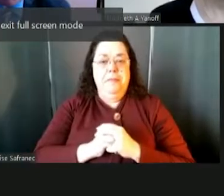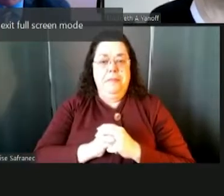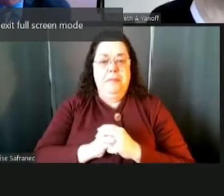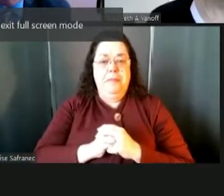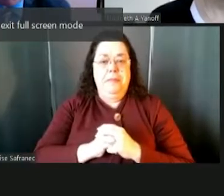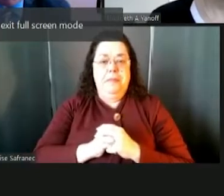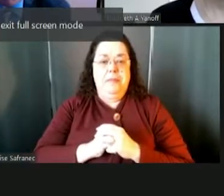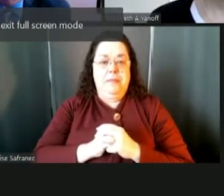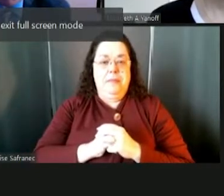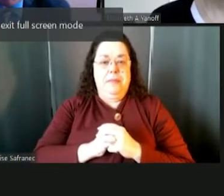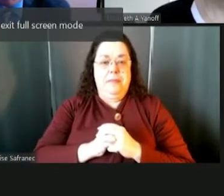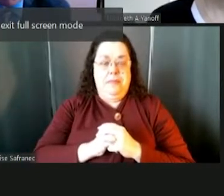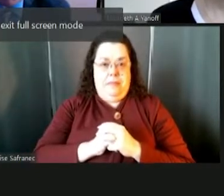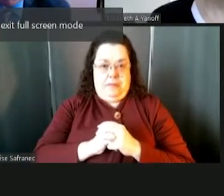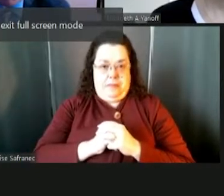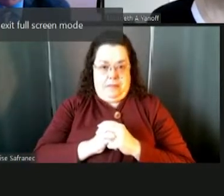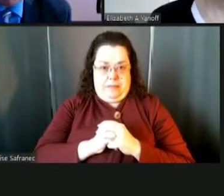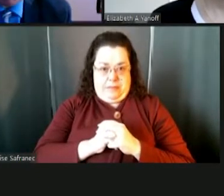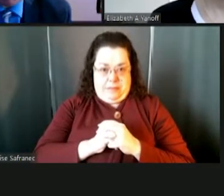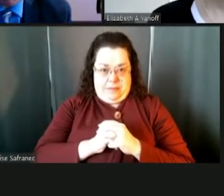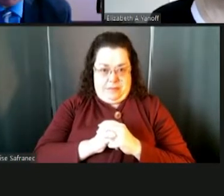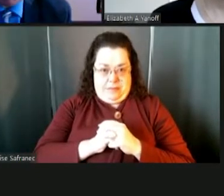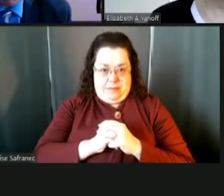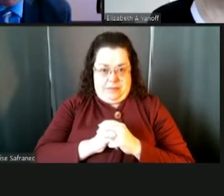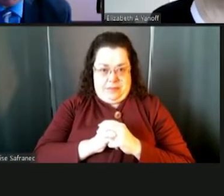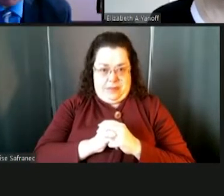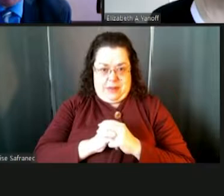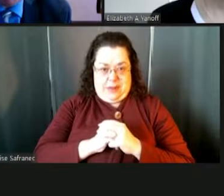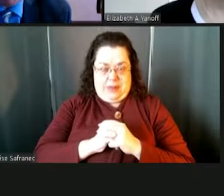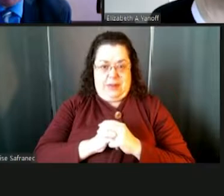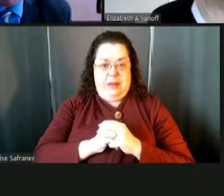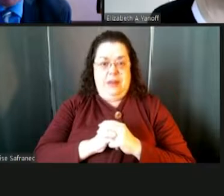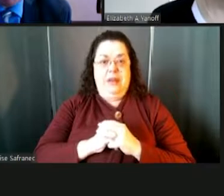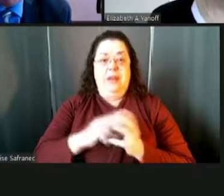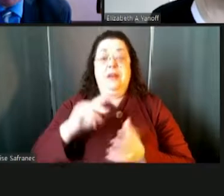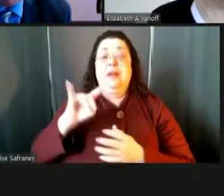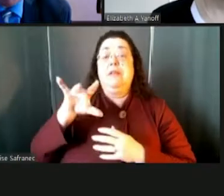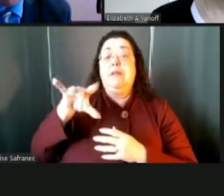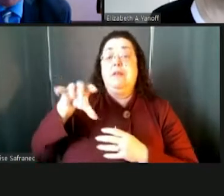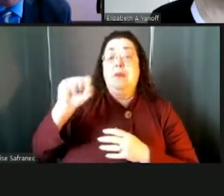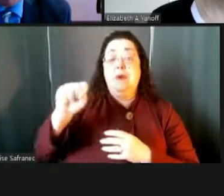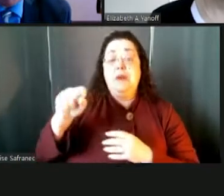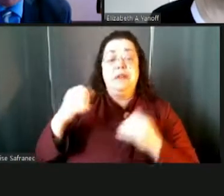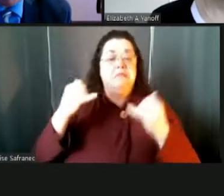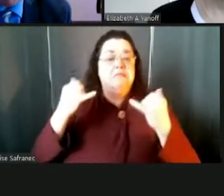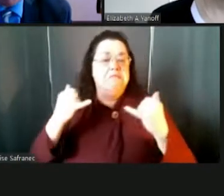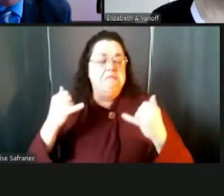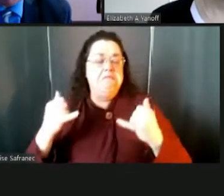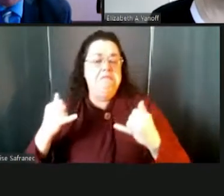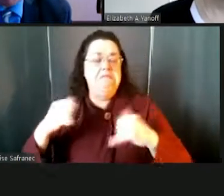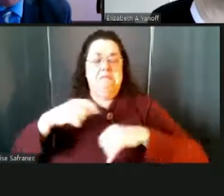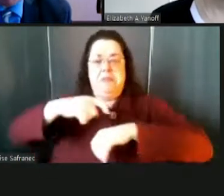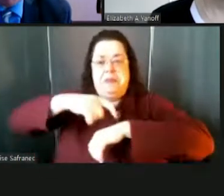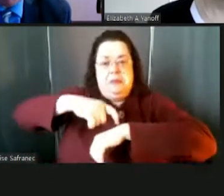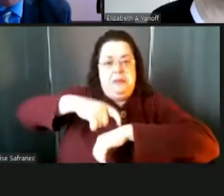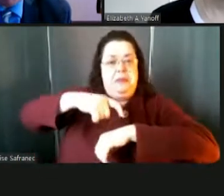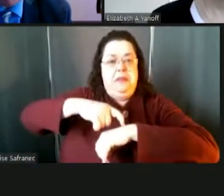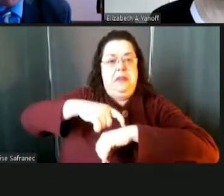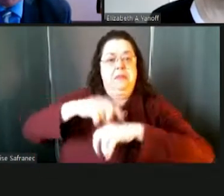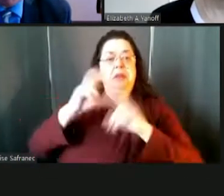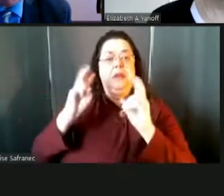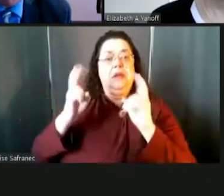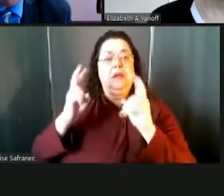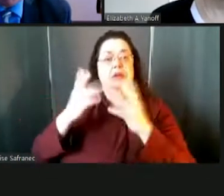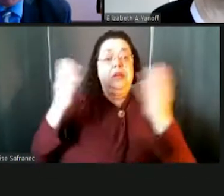that we are gathered on the sacred... Voices presents speakers on timely and enduring issues each semester to broaden and enrich the scope of studies at Hudson